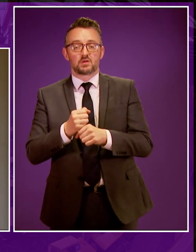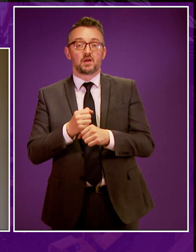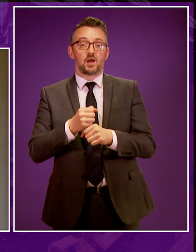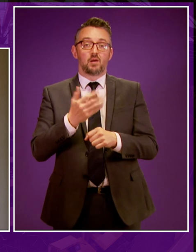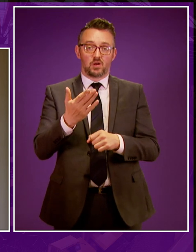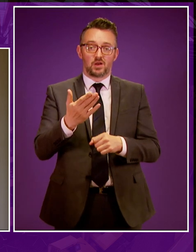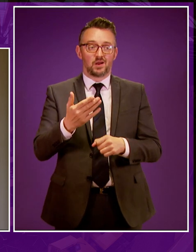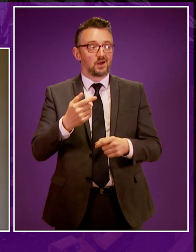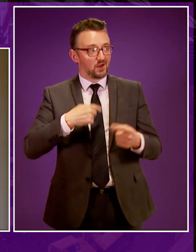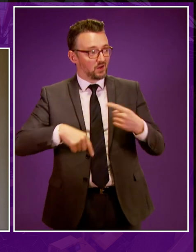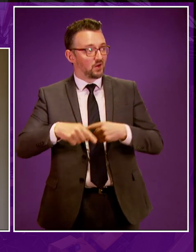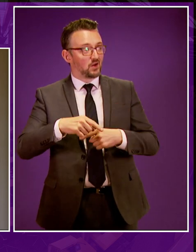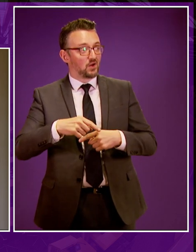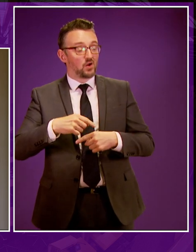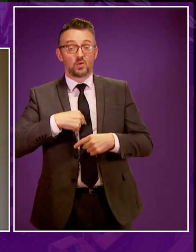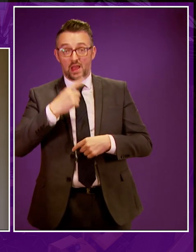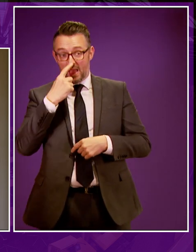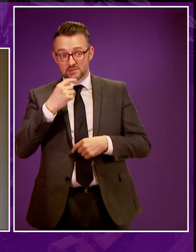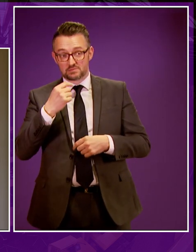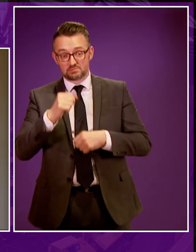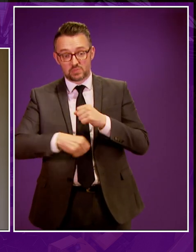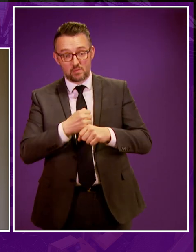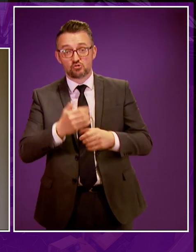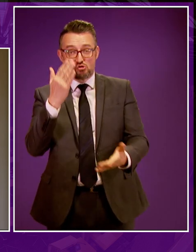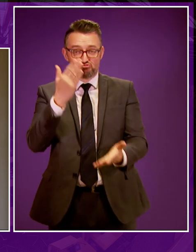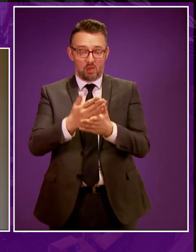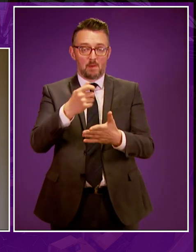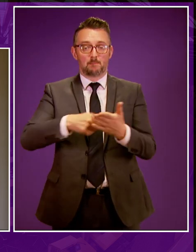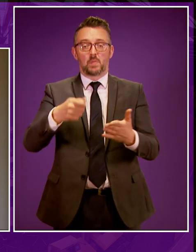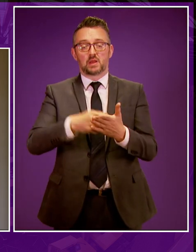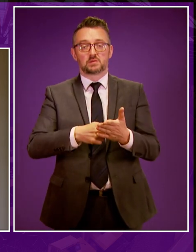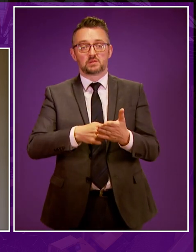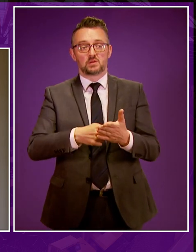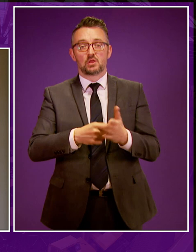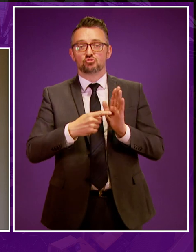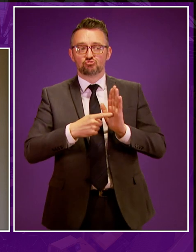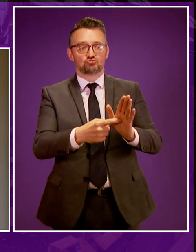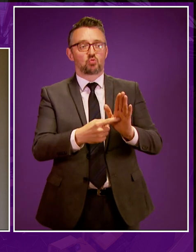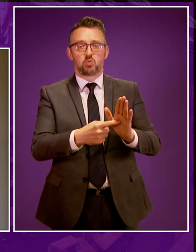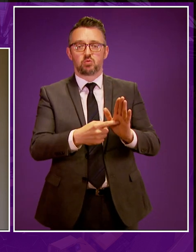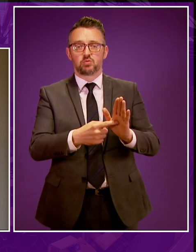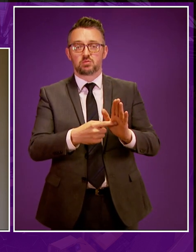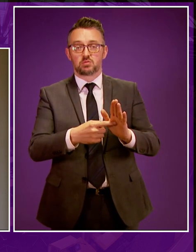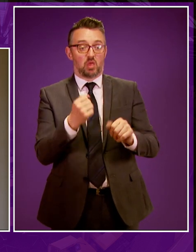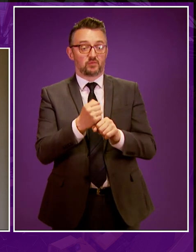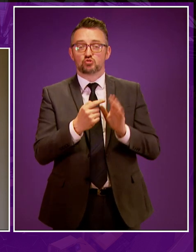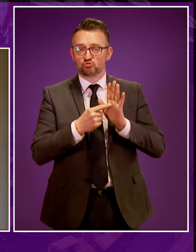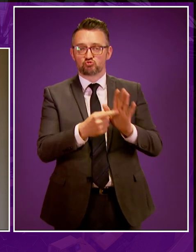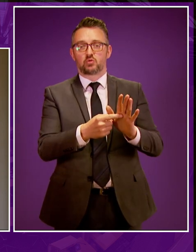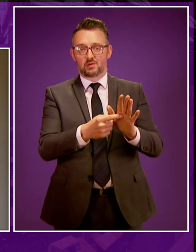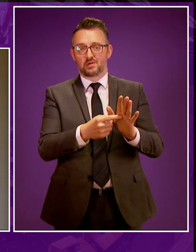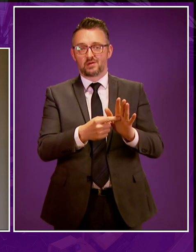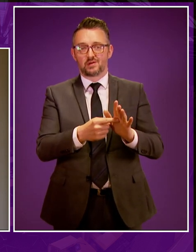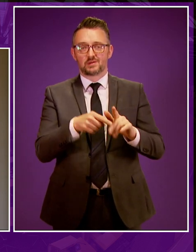step that this parliament allows to make it a real ban, and let us see the government show its commitment by ensuring